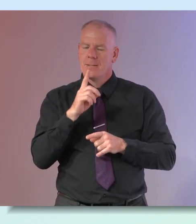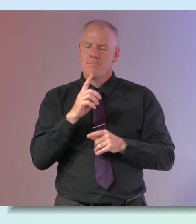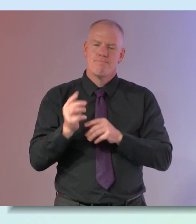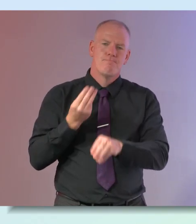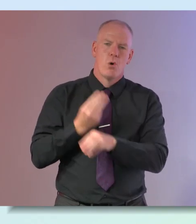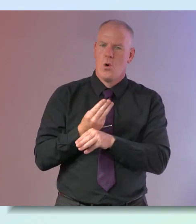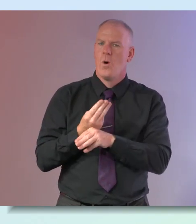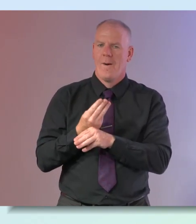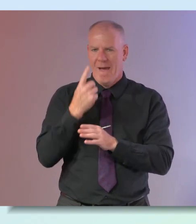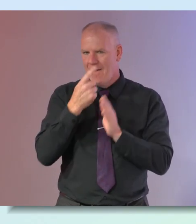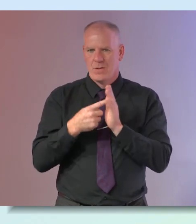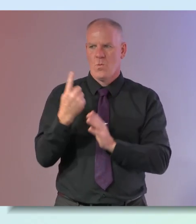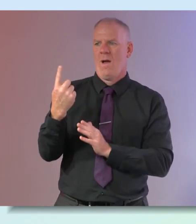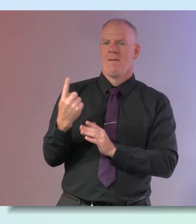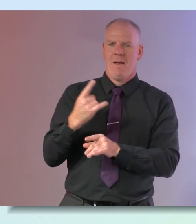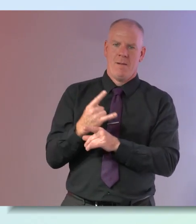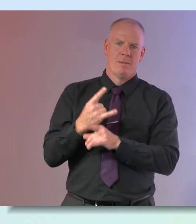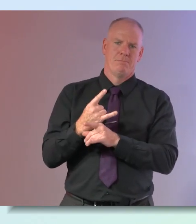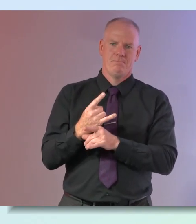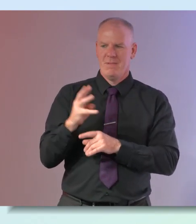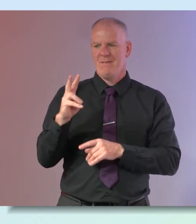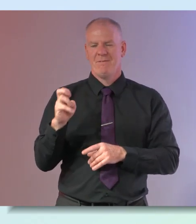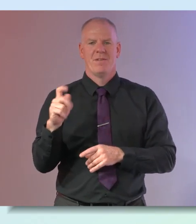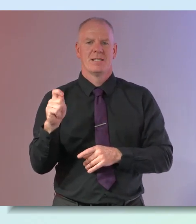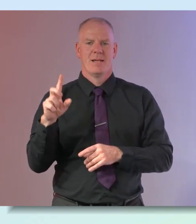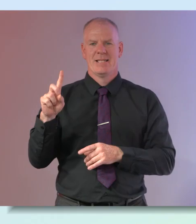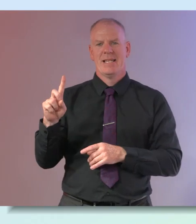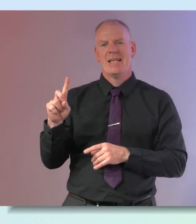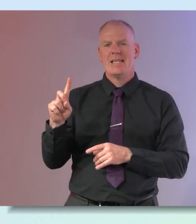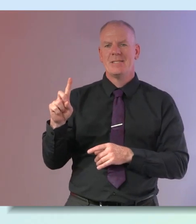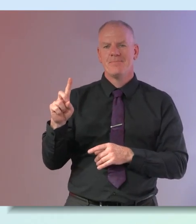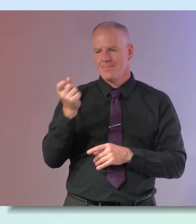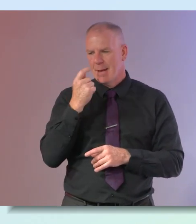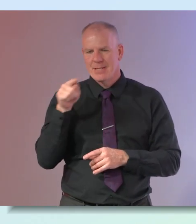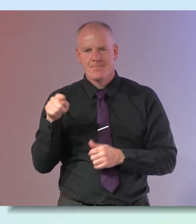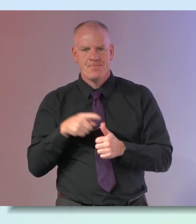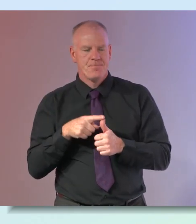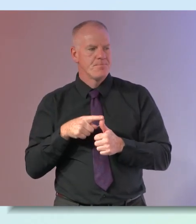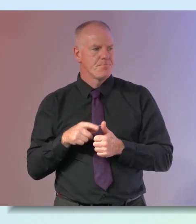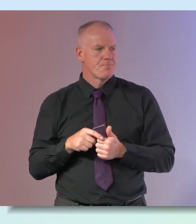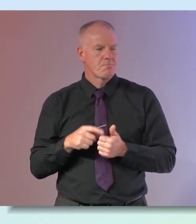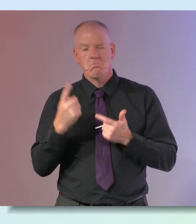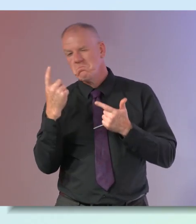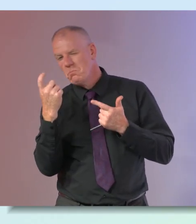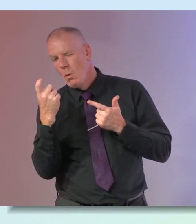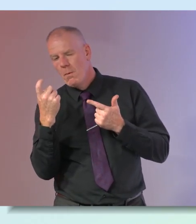evidence for really anything else apart from the vitamin d another or the only one i'd i'd also kind of consider